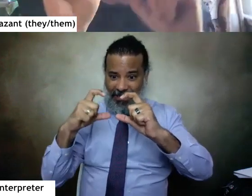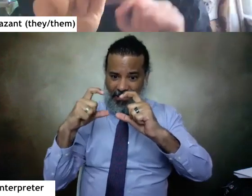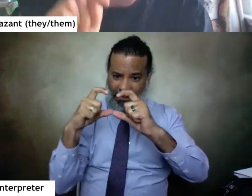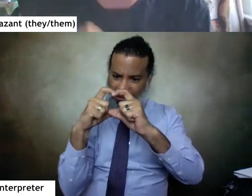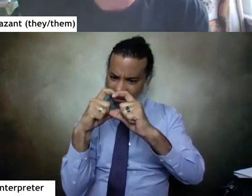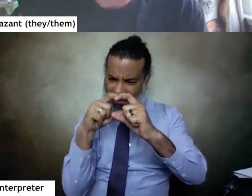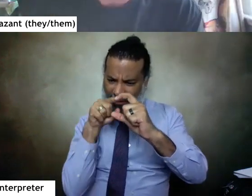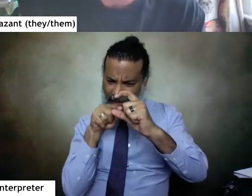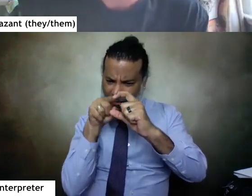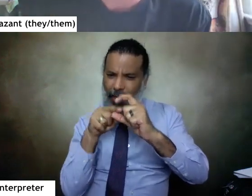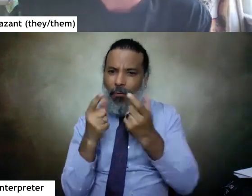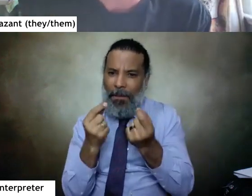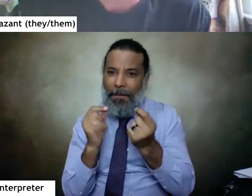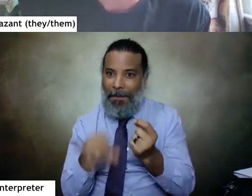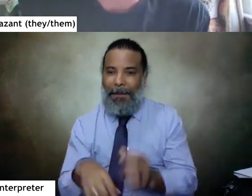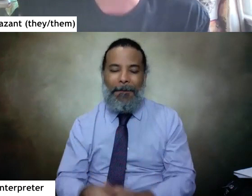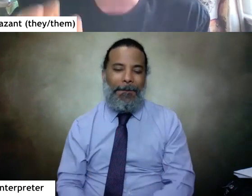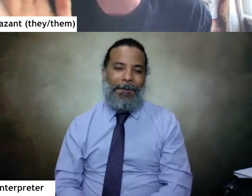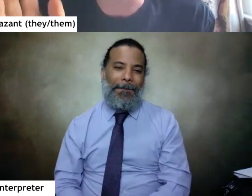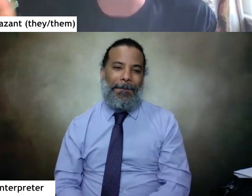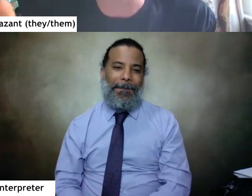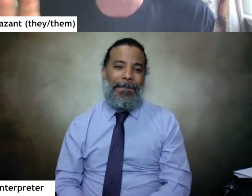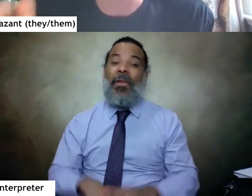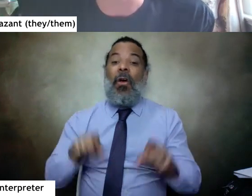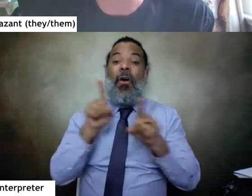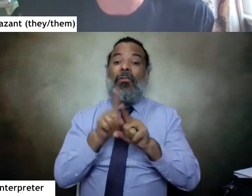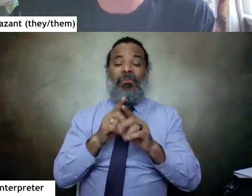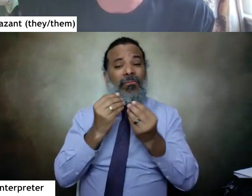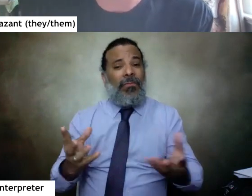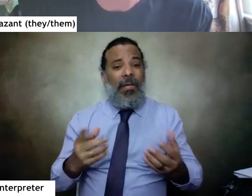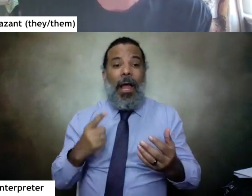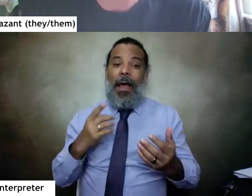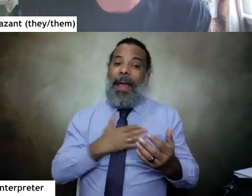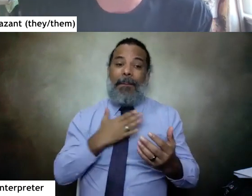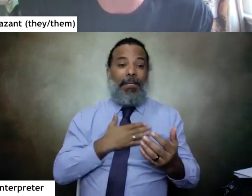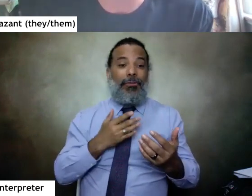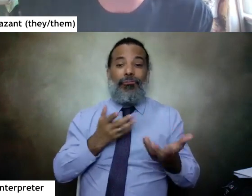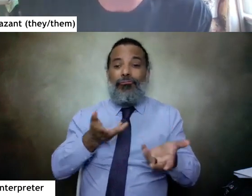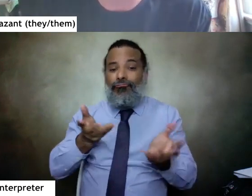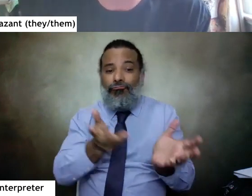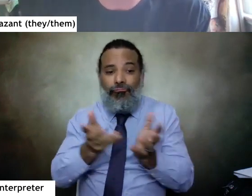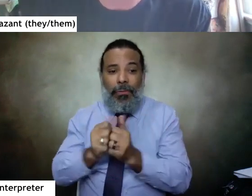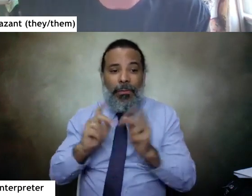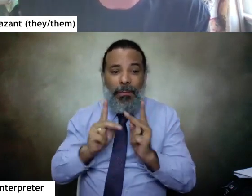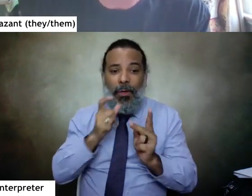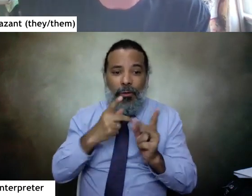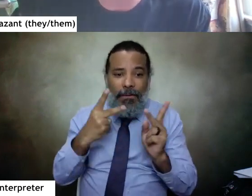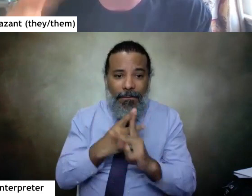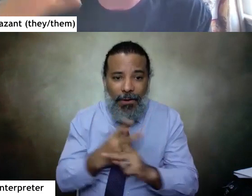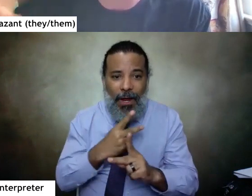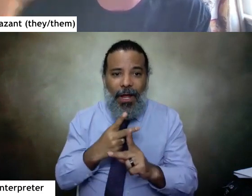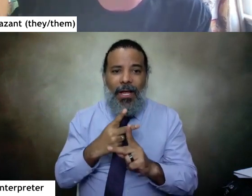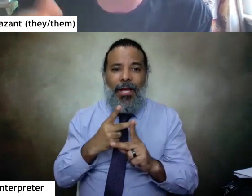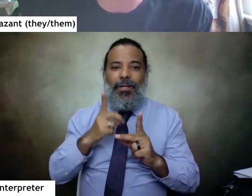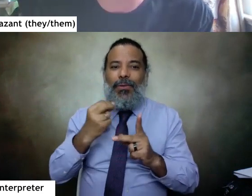do what's in the middle and i'm also always very happy to talk to people who want to figure out how you know